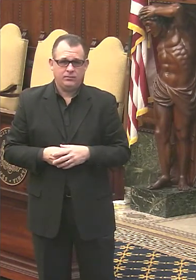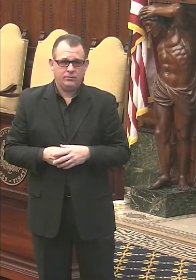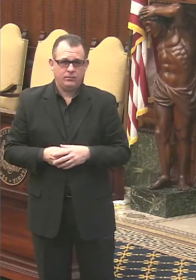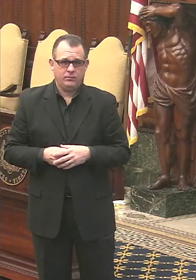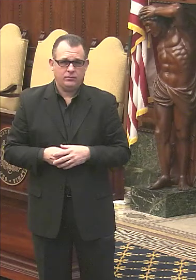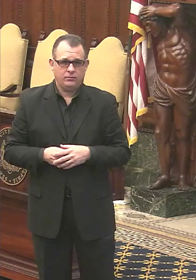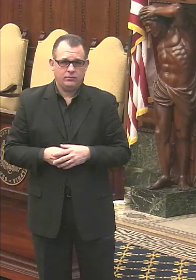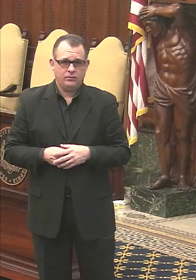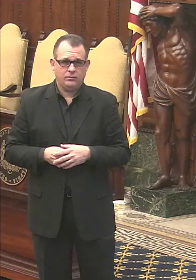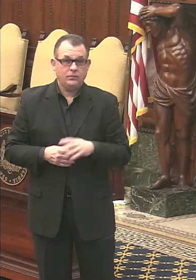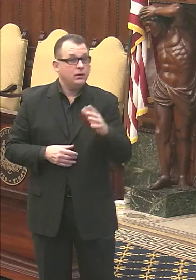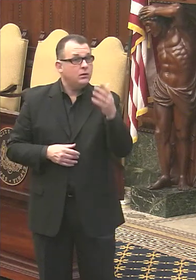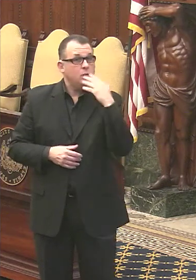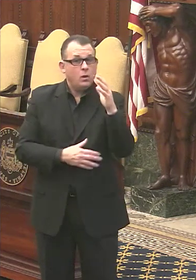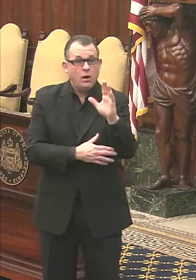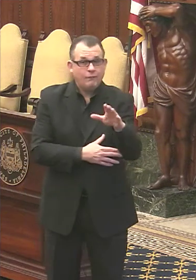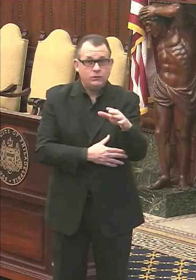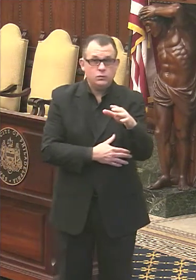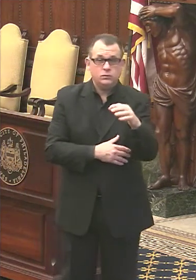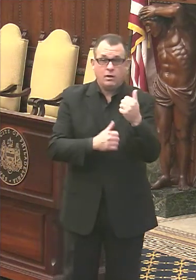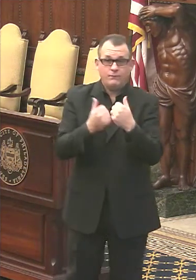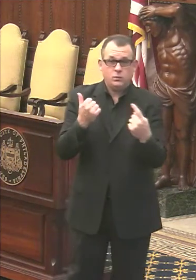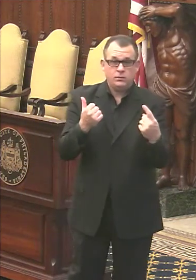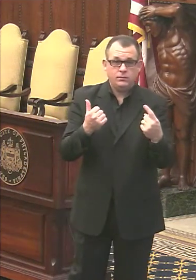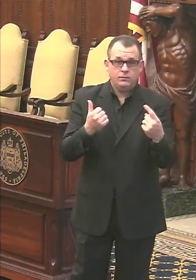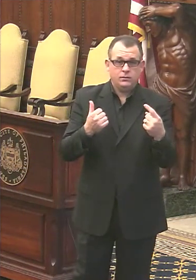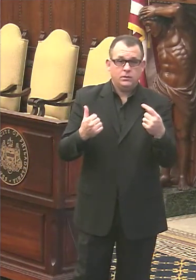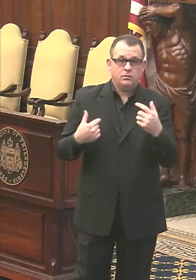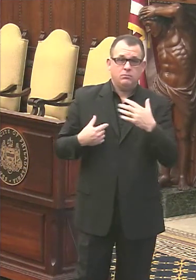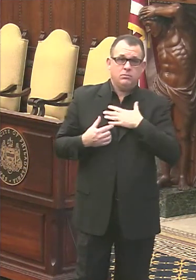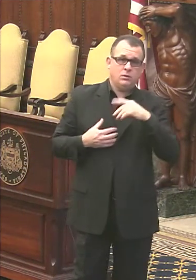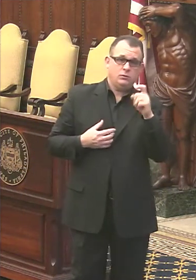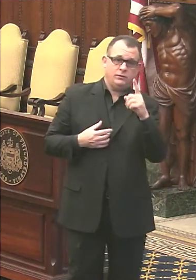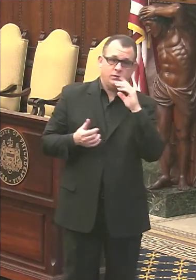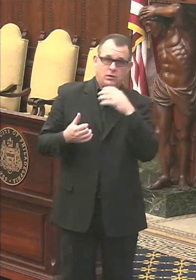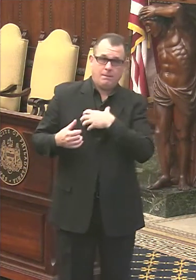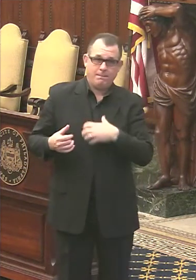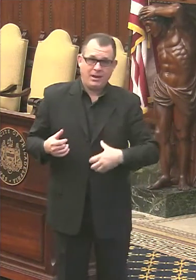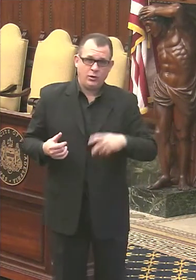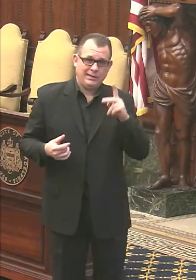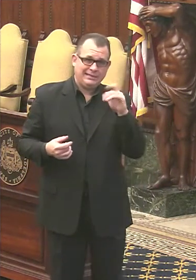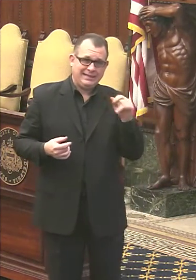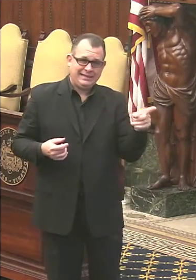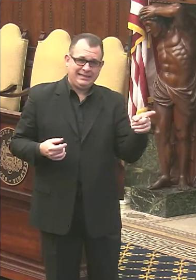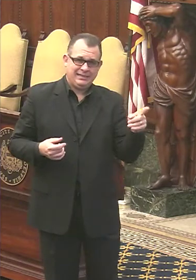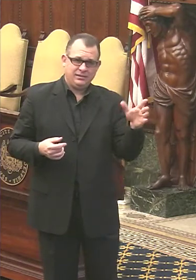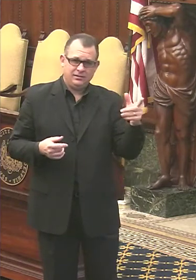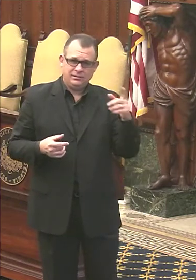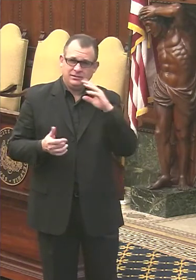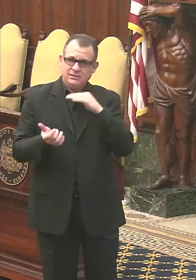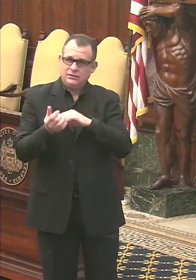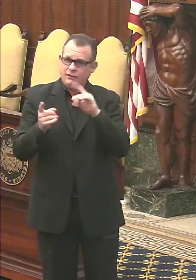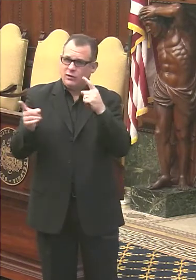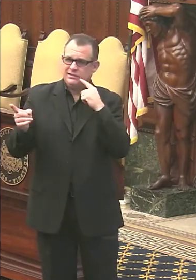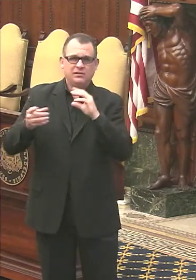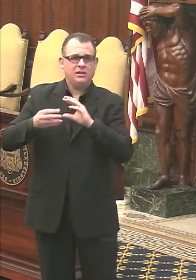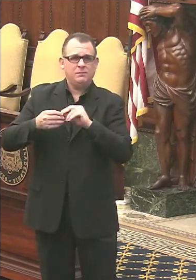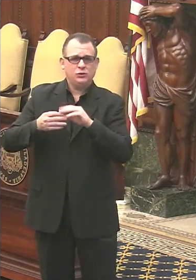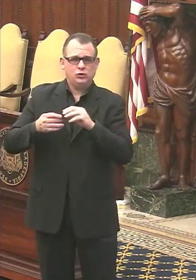Good afternoon, everyone. Um, my question is for mayor Kenny. Um, Dr. Farley mentioned, um,